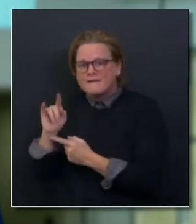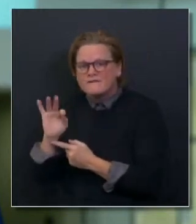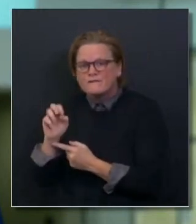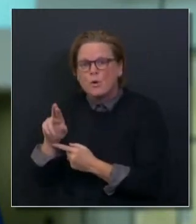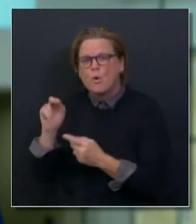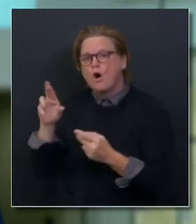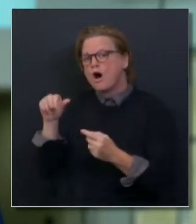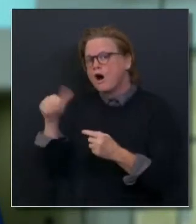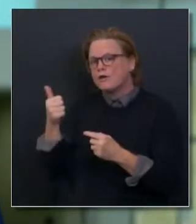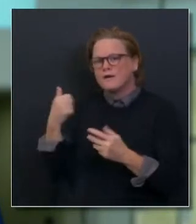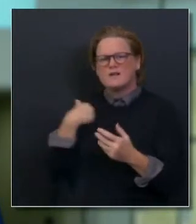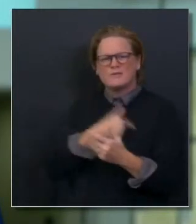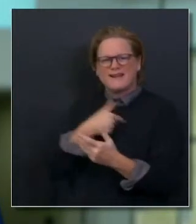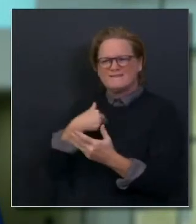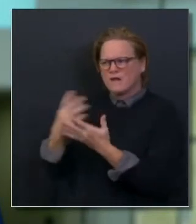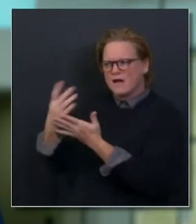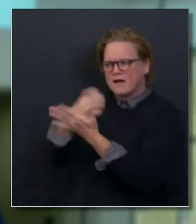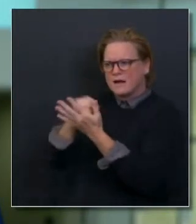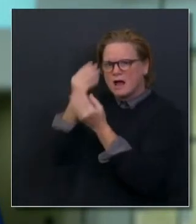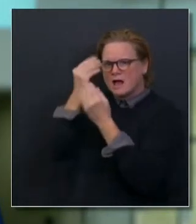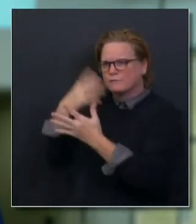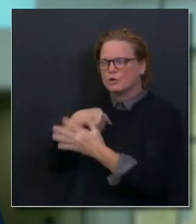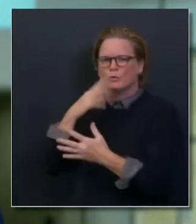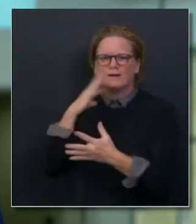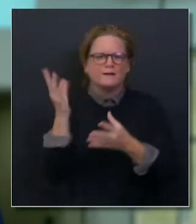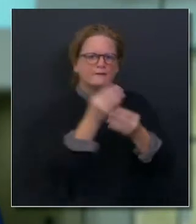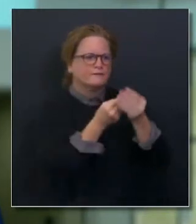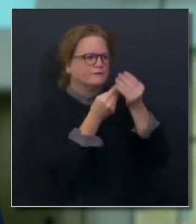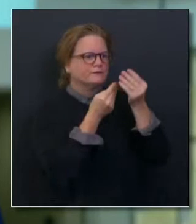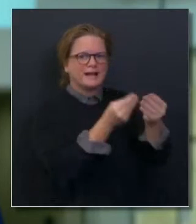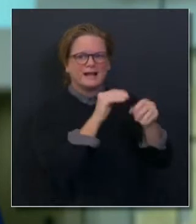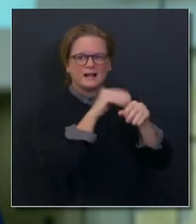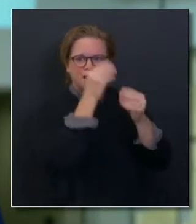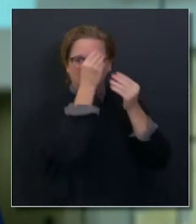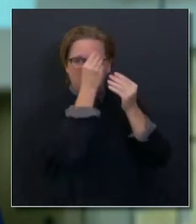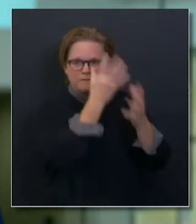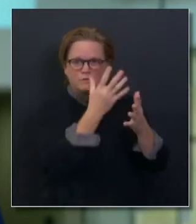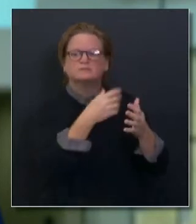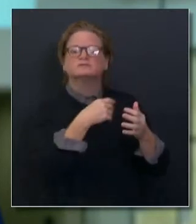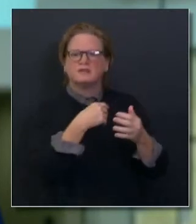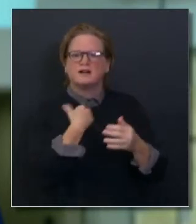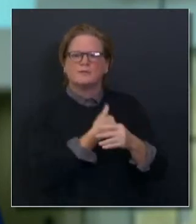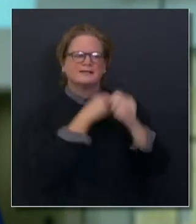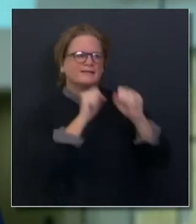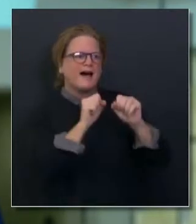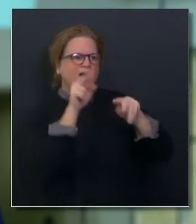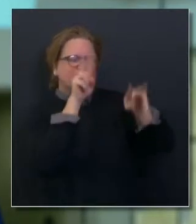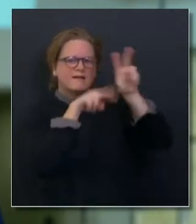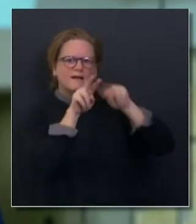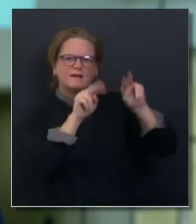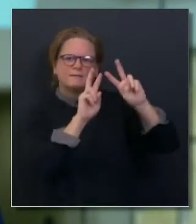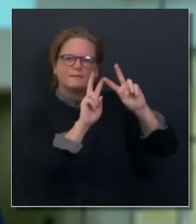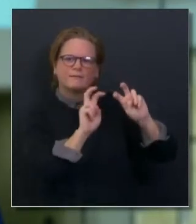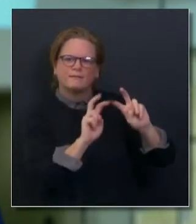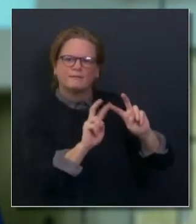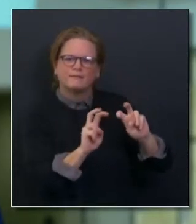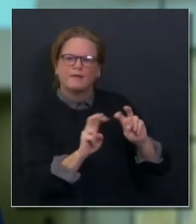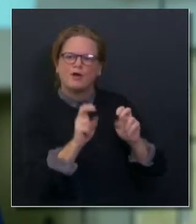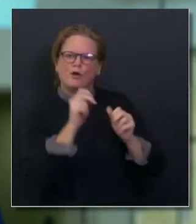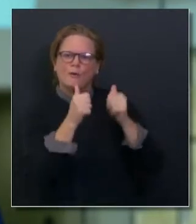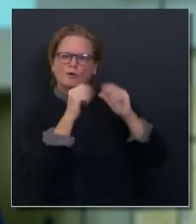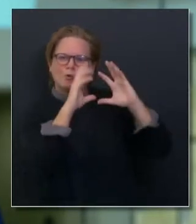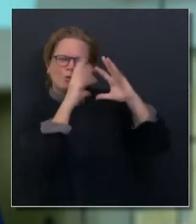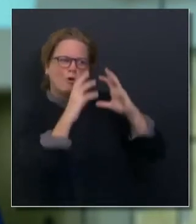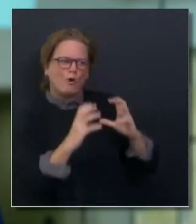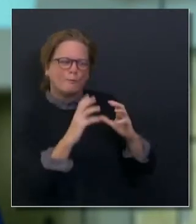vaccinated, which gives us some clue into who's getting vaccinated. I will tell you this 1A group, the group which